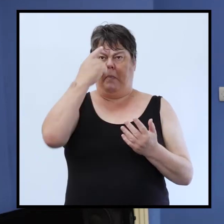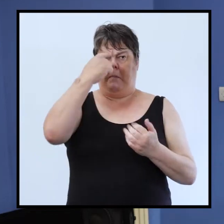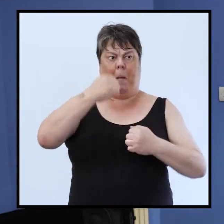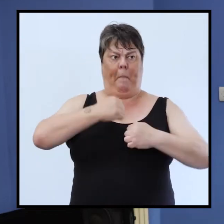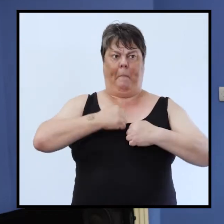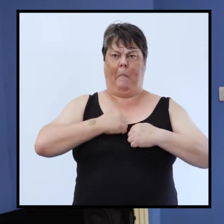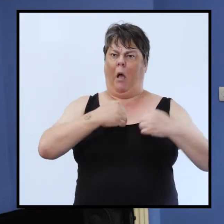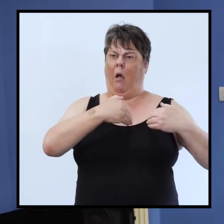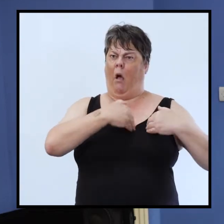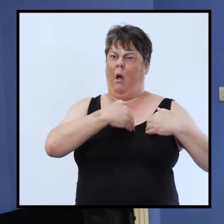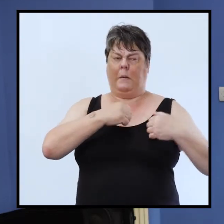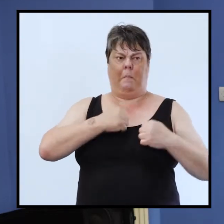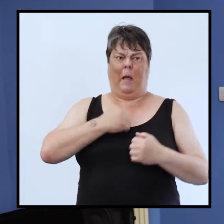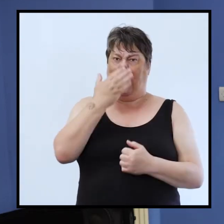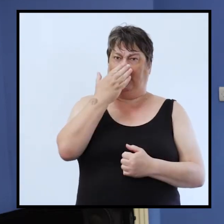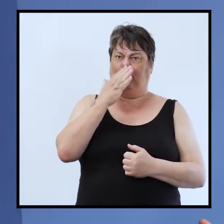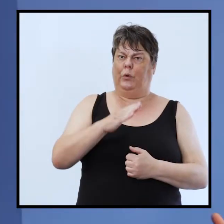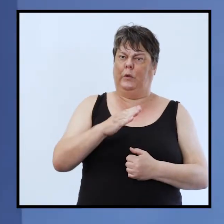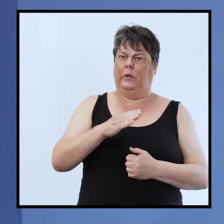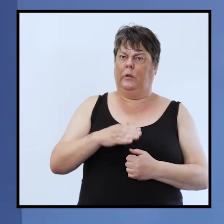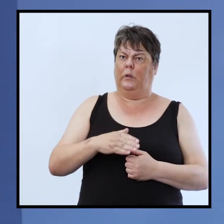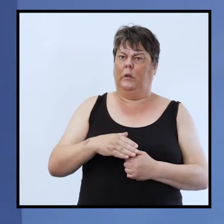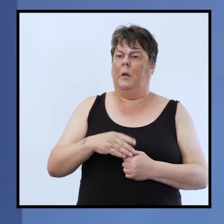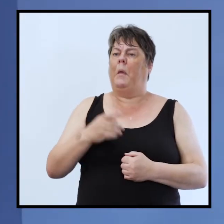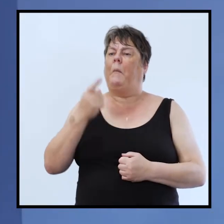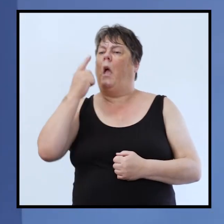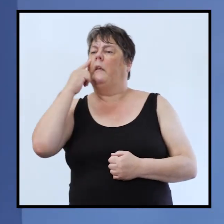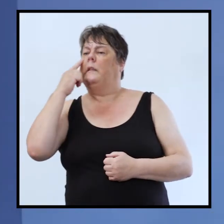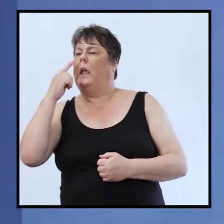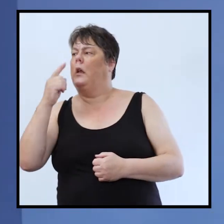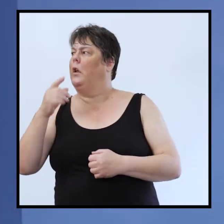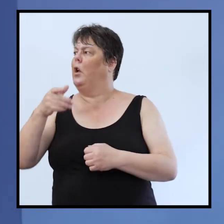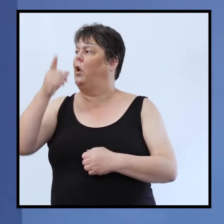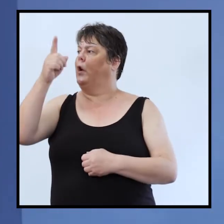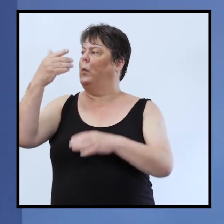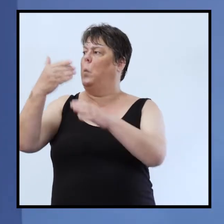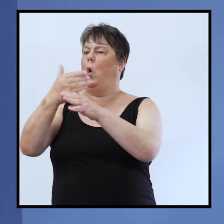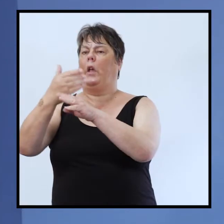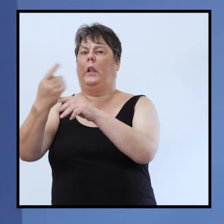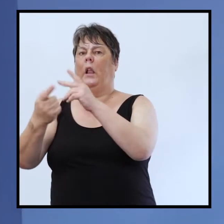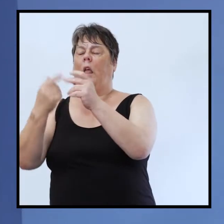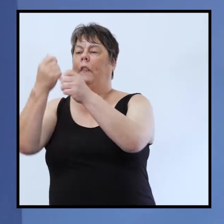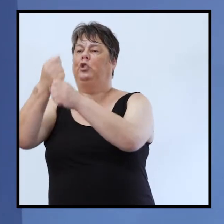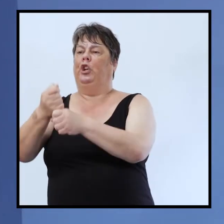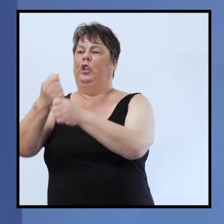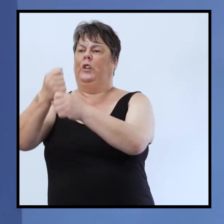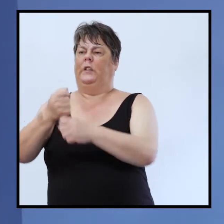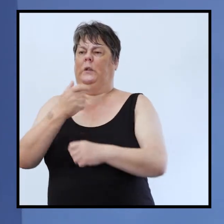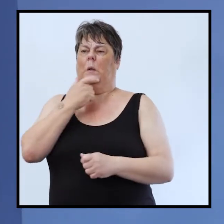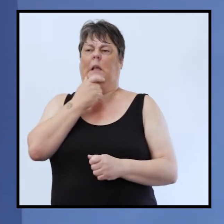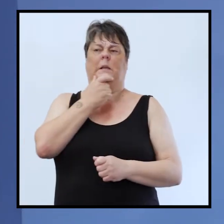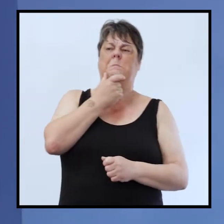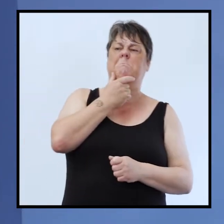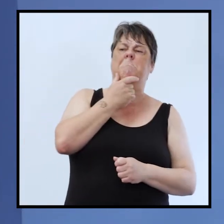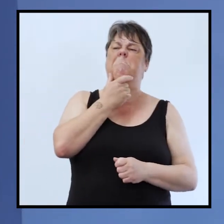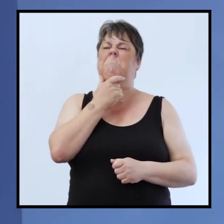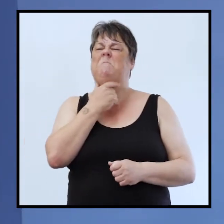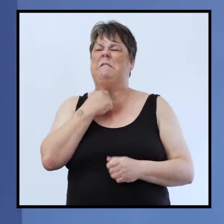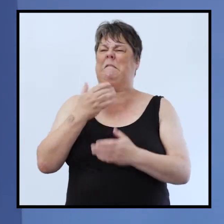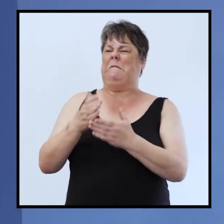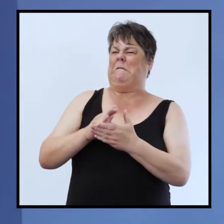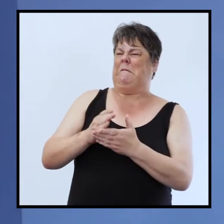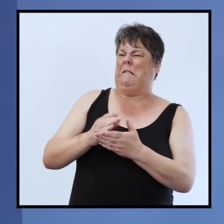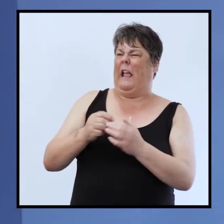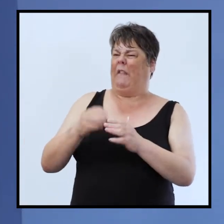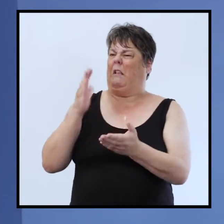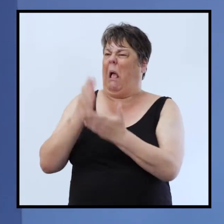heart do we hear of god moving in other churches or denominations and say well i don't think that's god because i don't agree with their theology